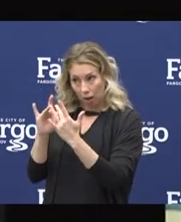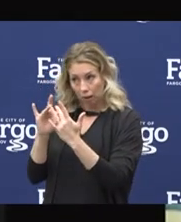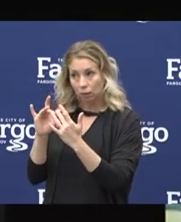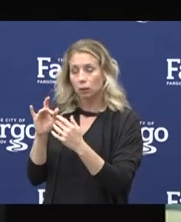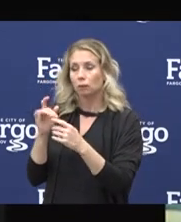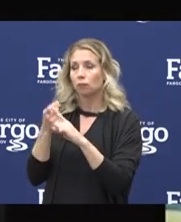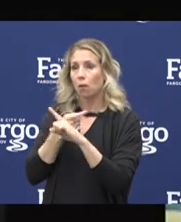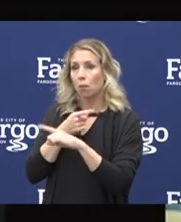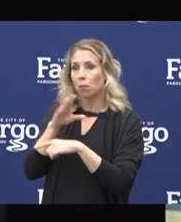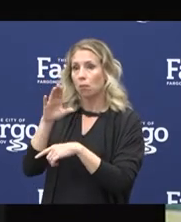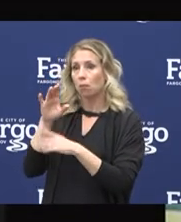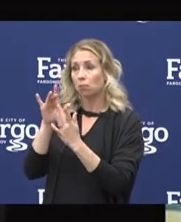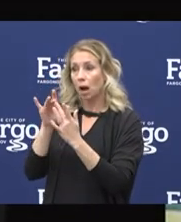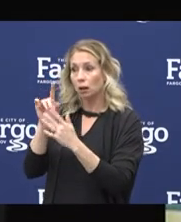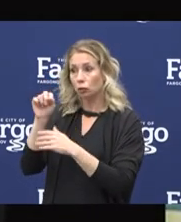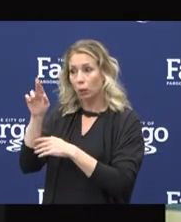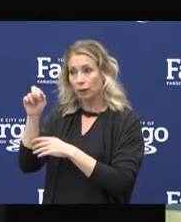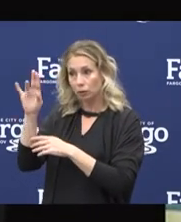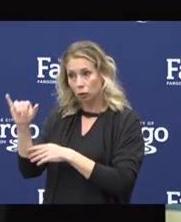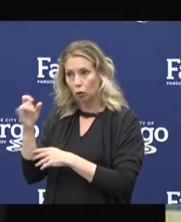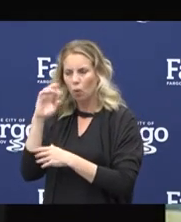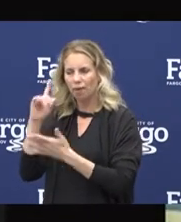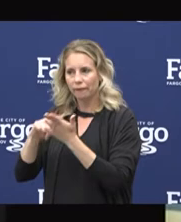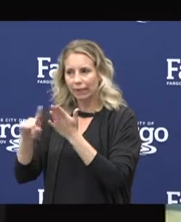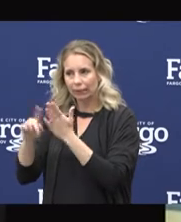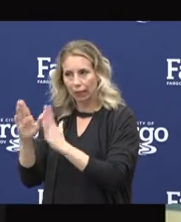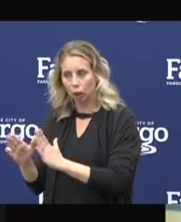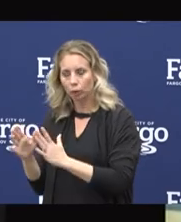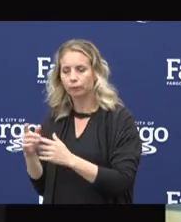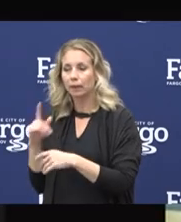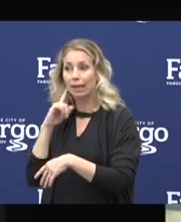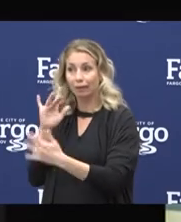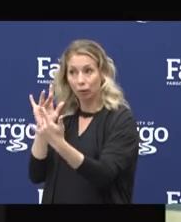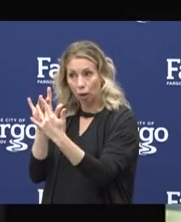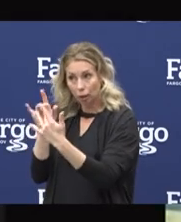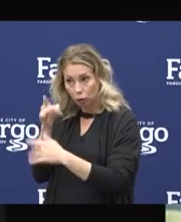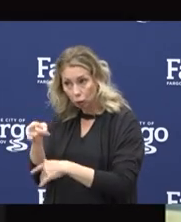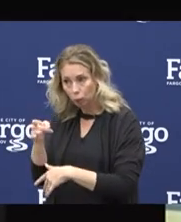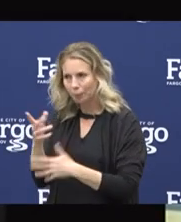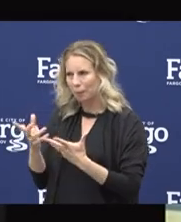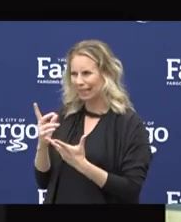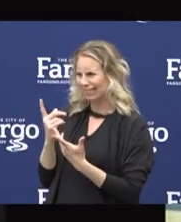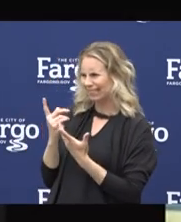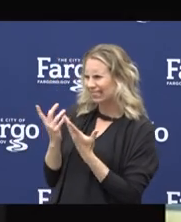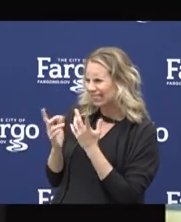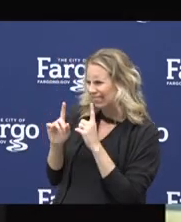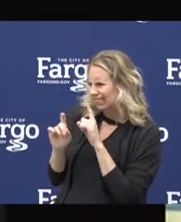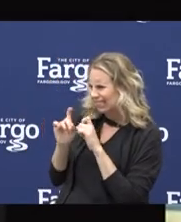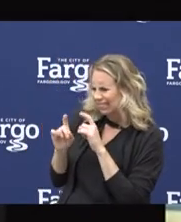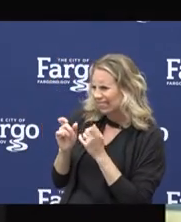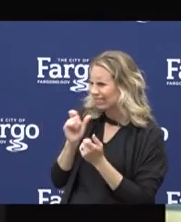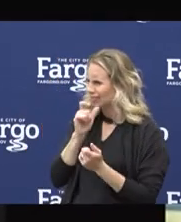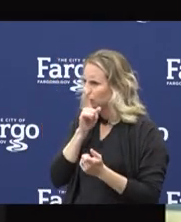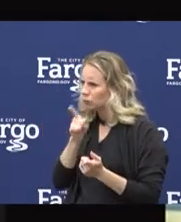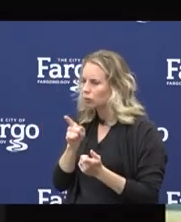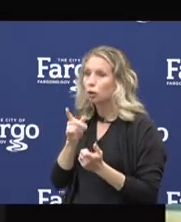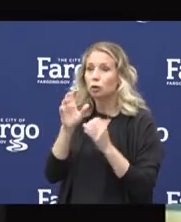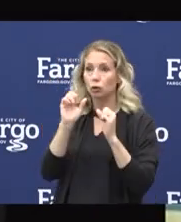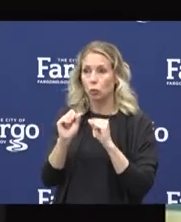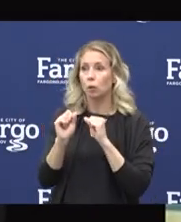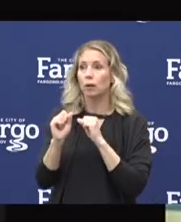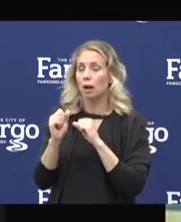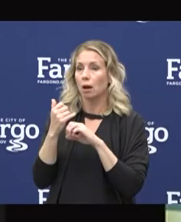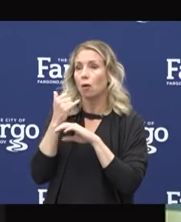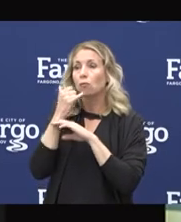tracer or an investigator, you might have follow-up questions. You can certainly call back to your